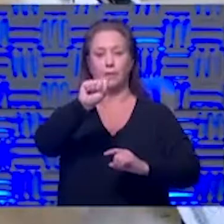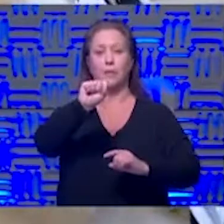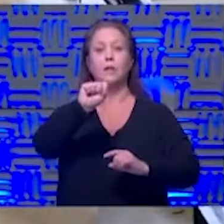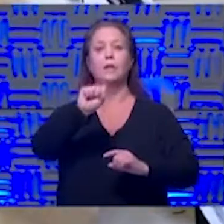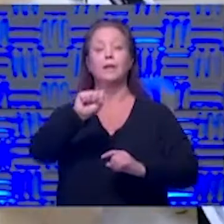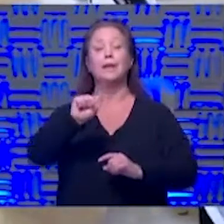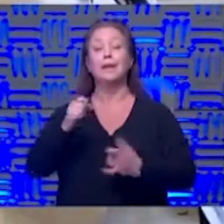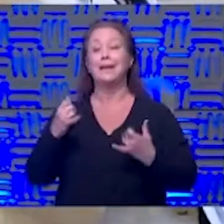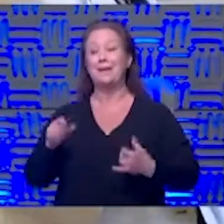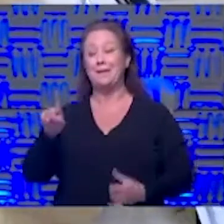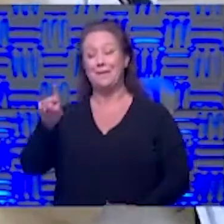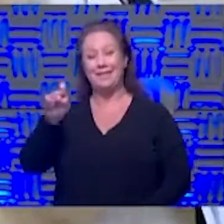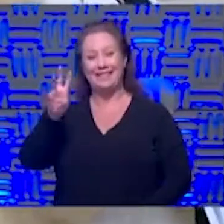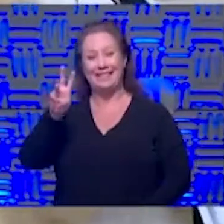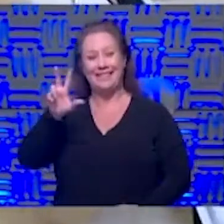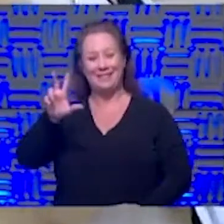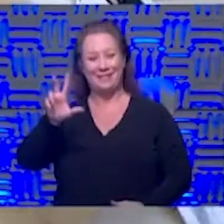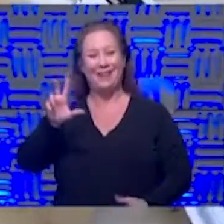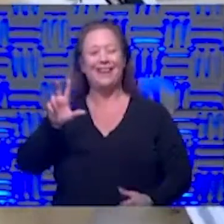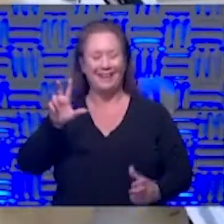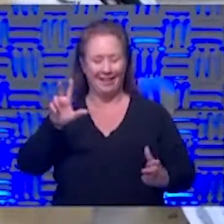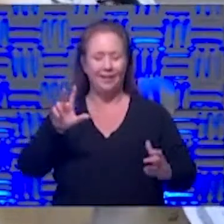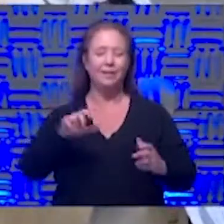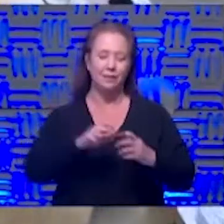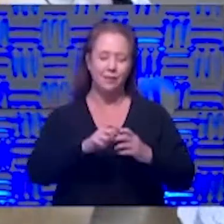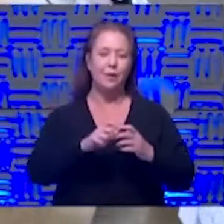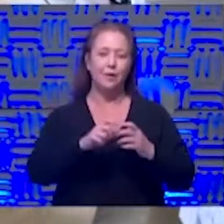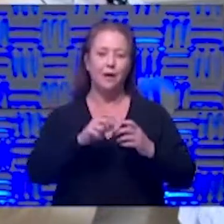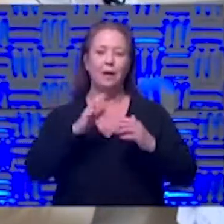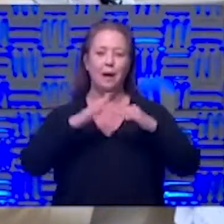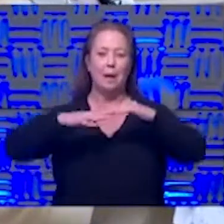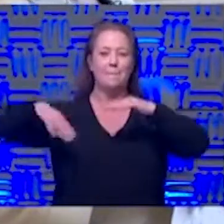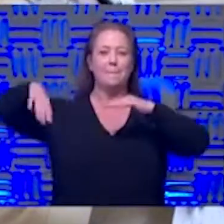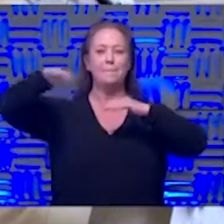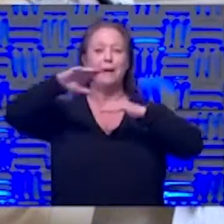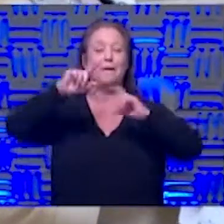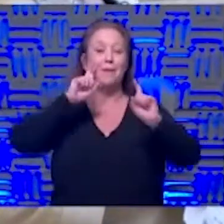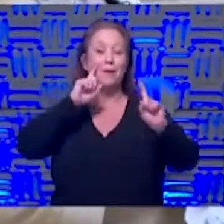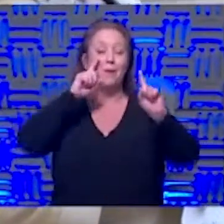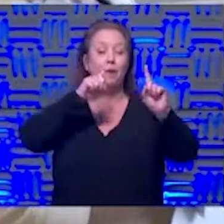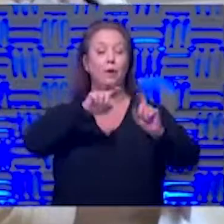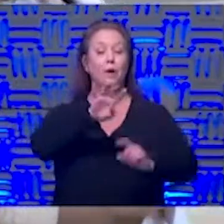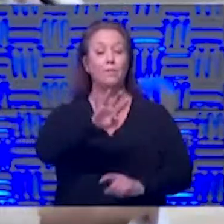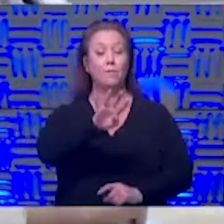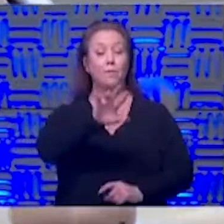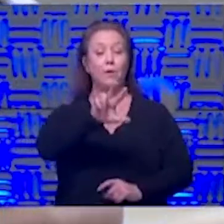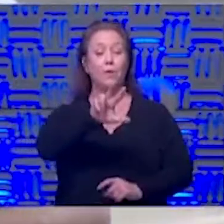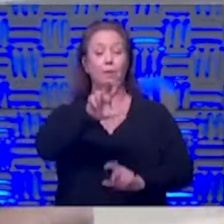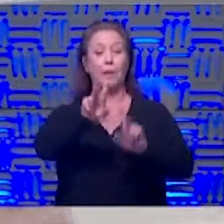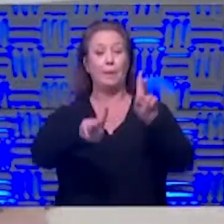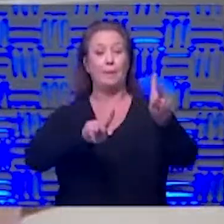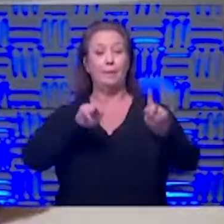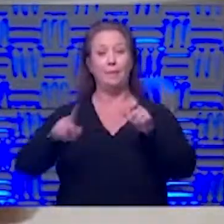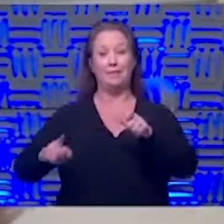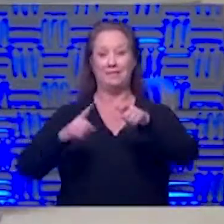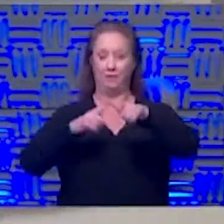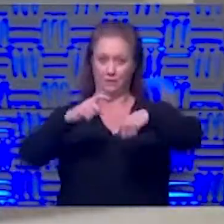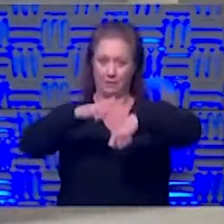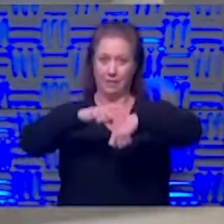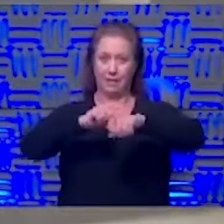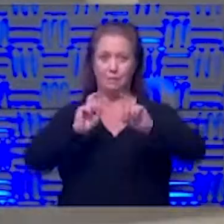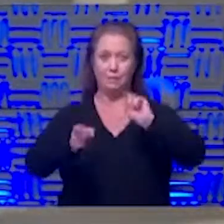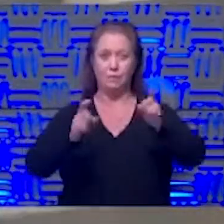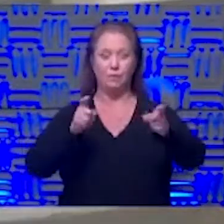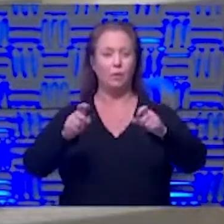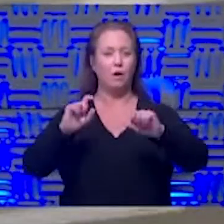163 so definitely above our goal the great number is that 43 people are first-time donors which we always